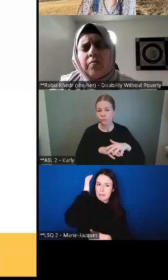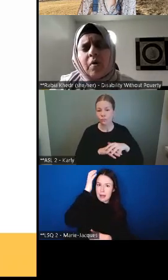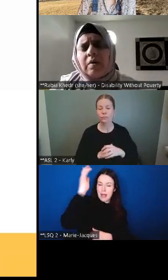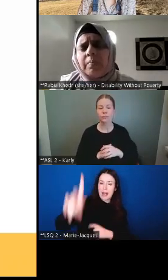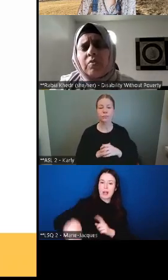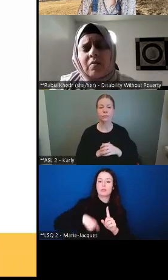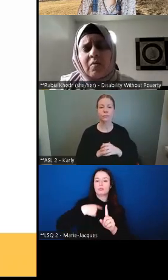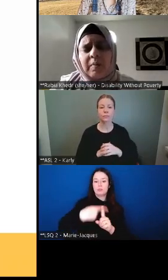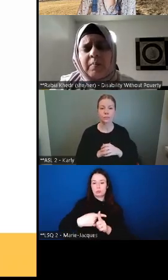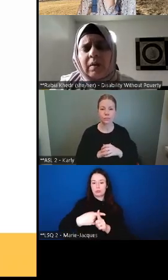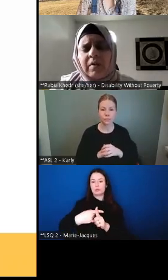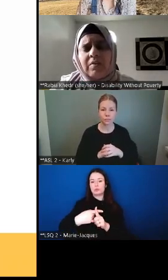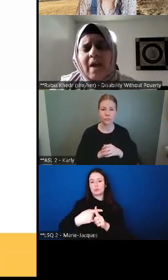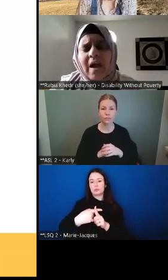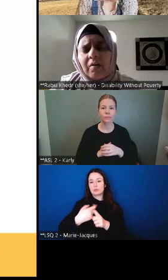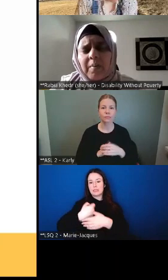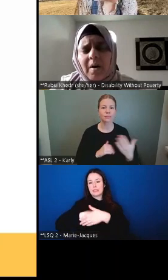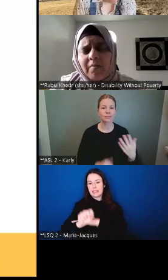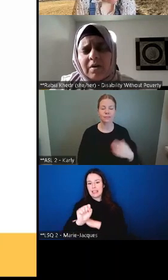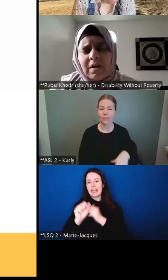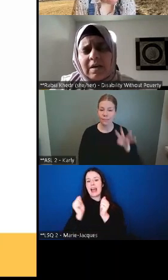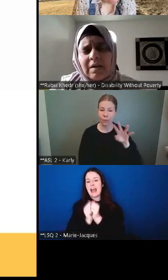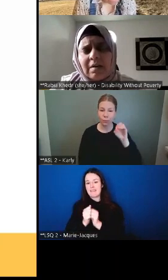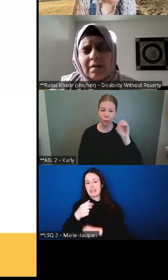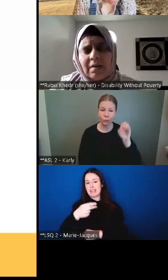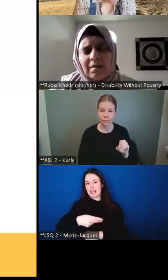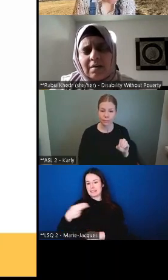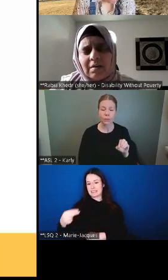you know, 40% of people live in dire poverty.